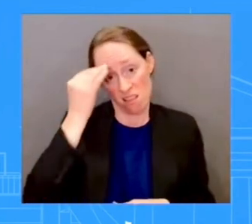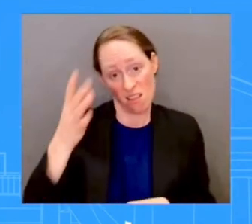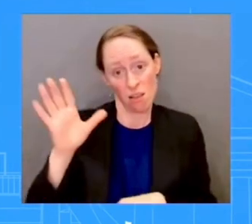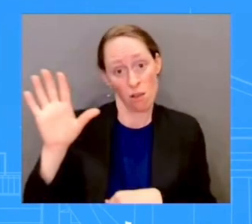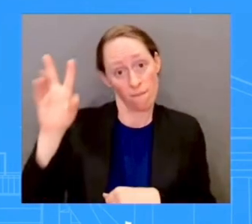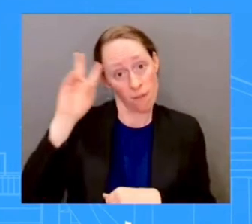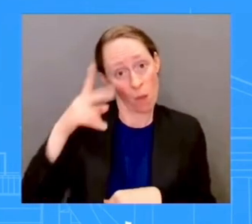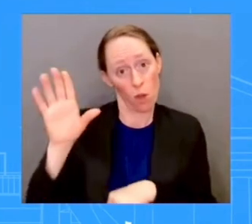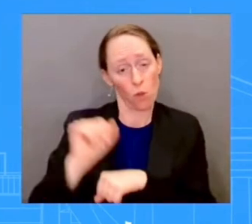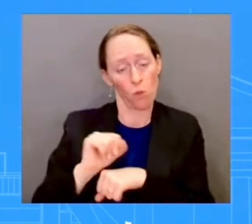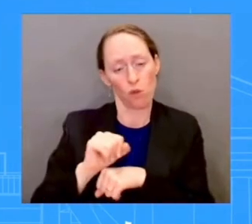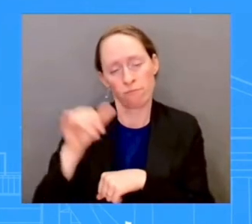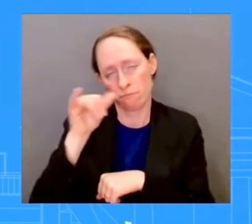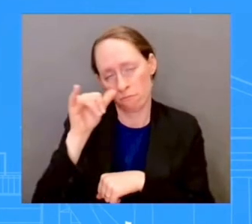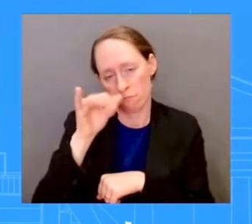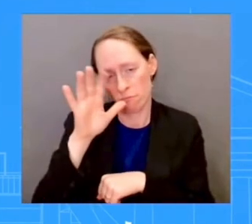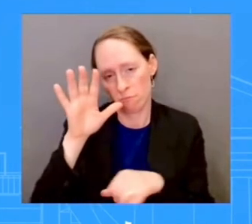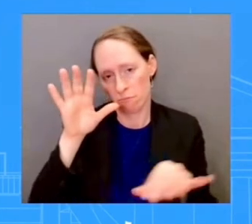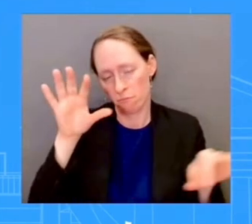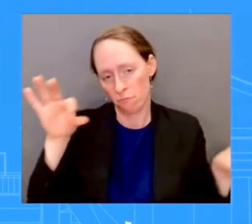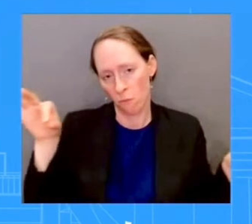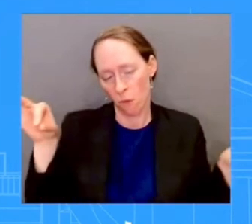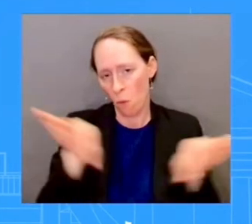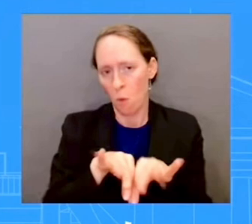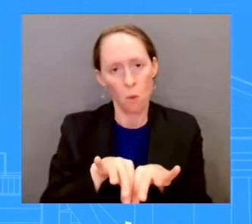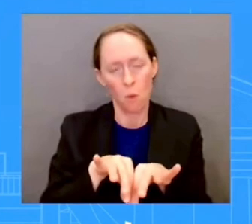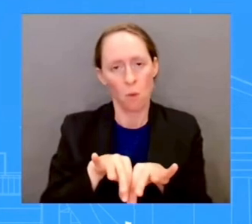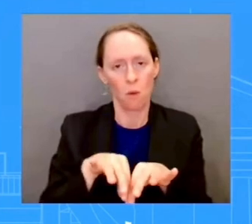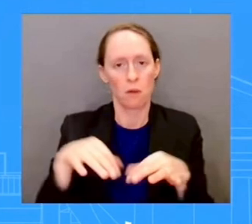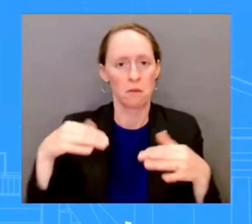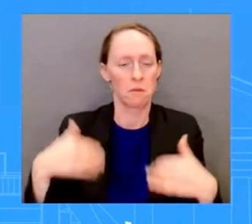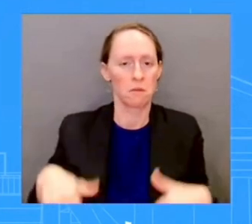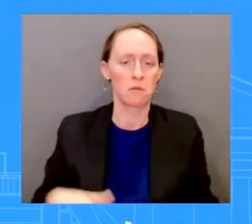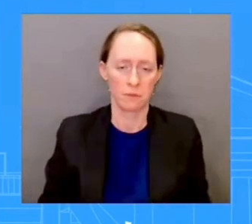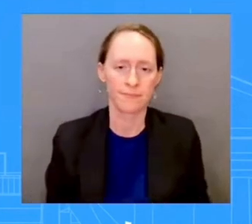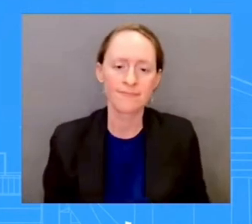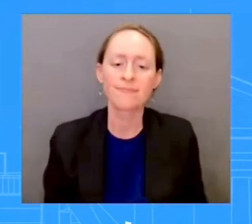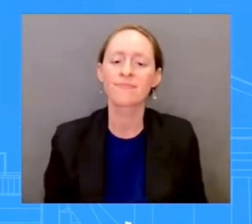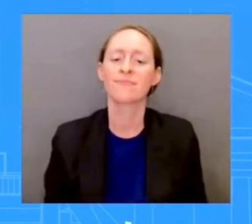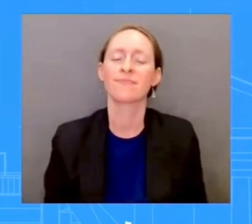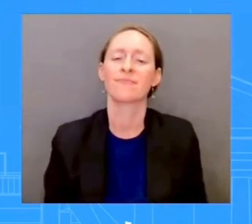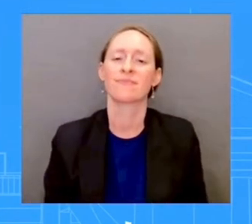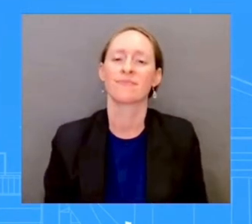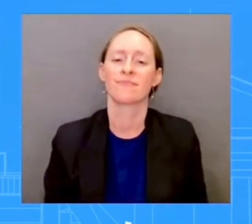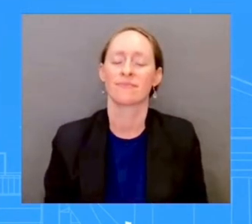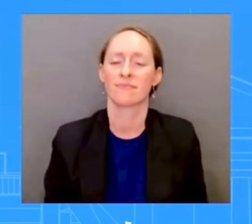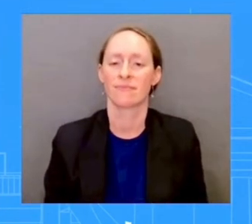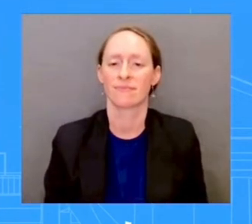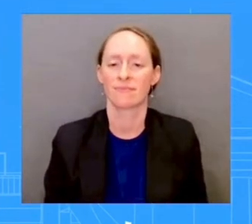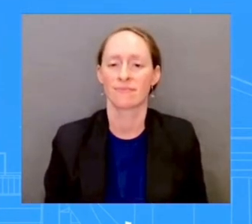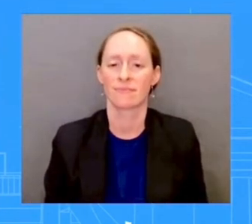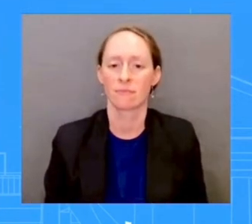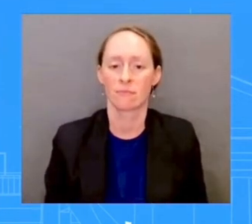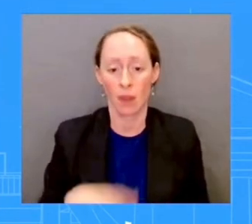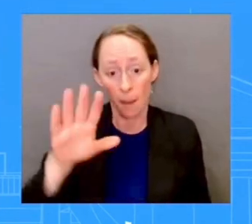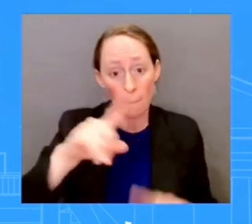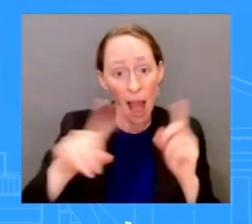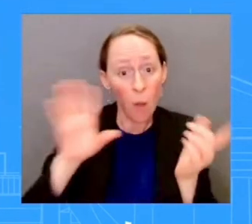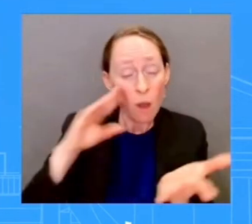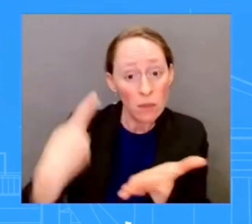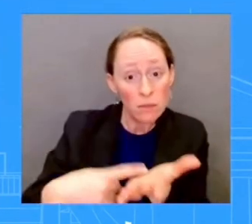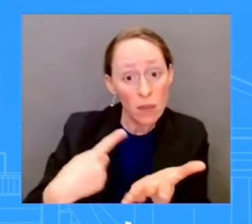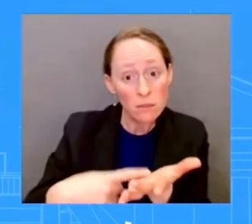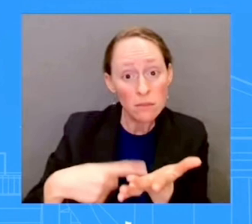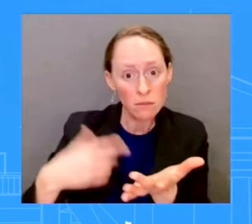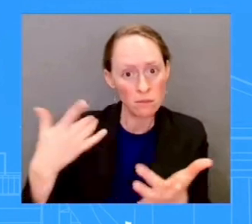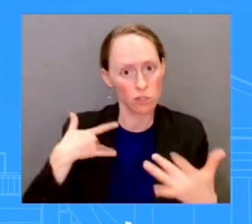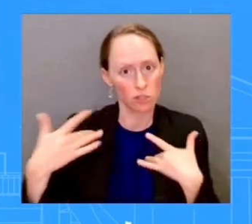you specifically say whether the President or the Vice President will discuss specifically about this new Chinese map? Look, I'm not going to get